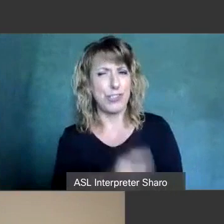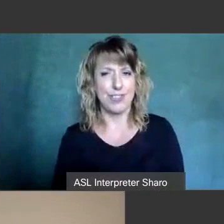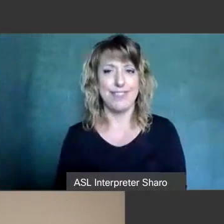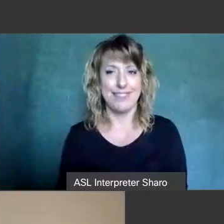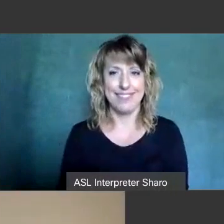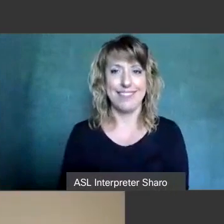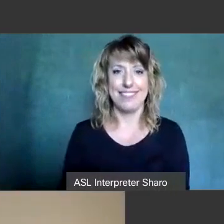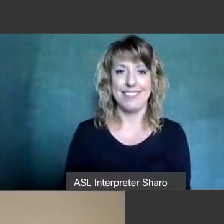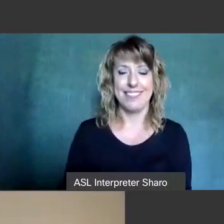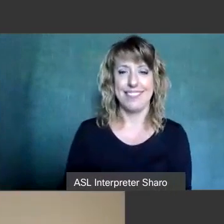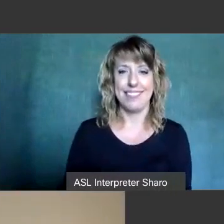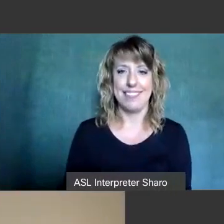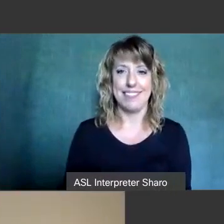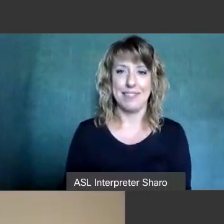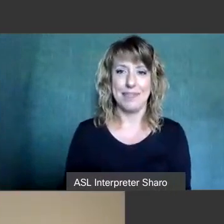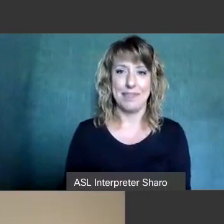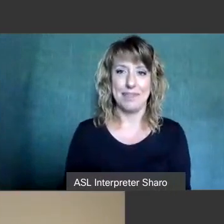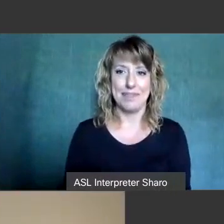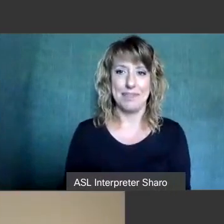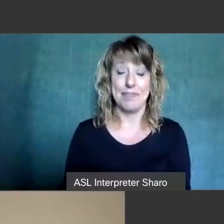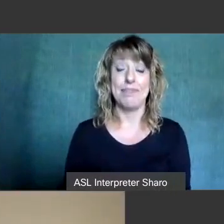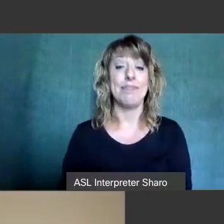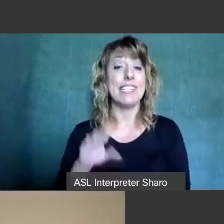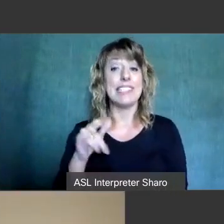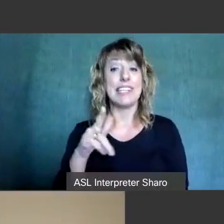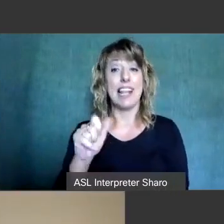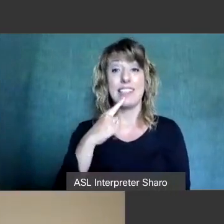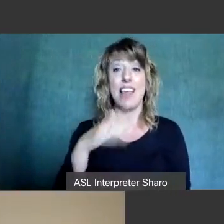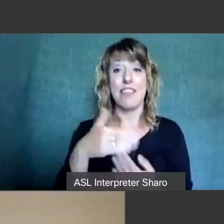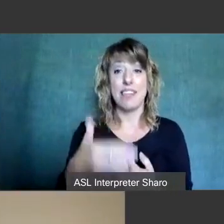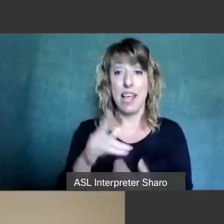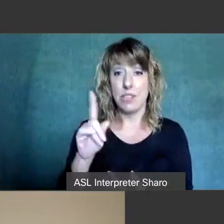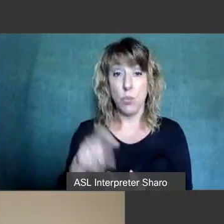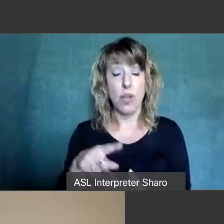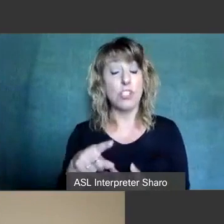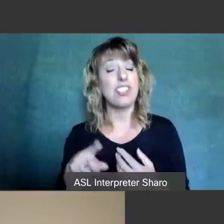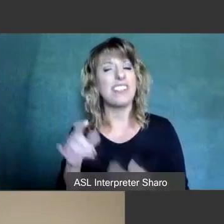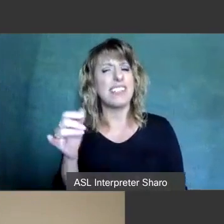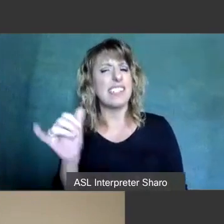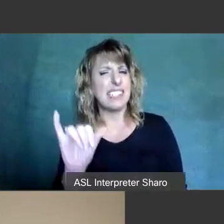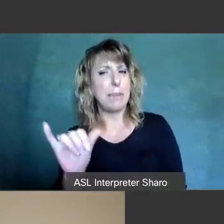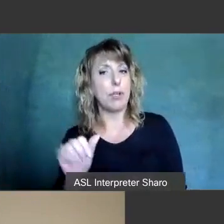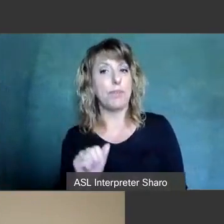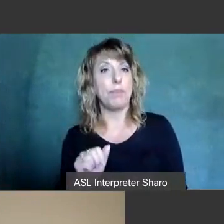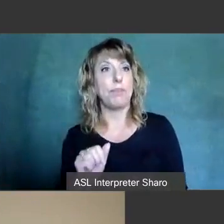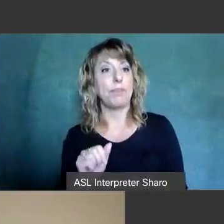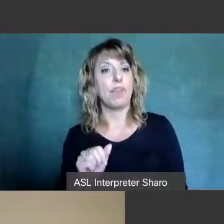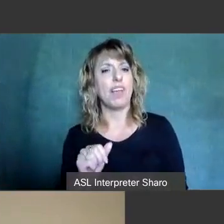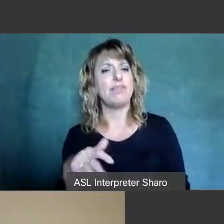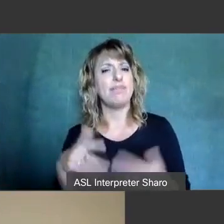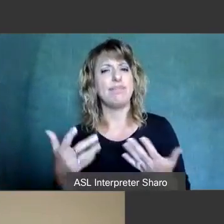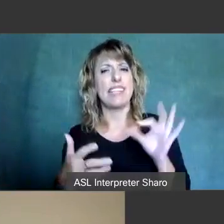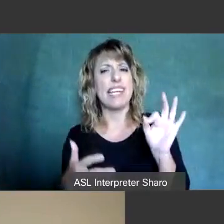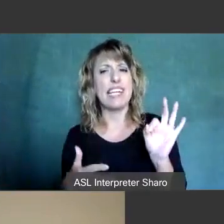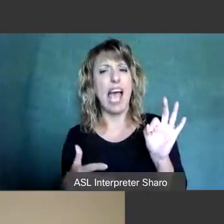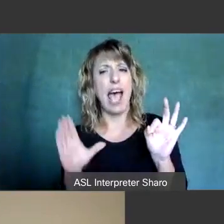and the next the next question which is um of a similar vein is what are the nine